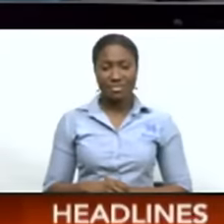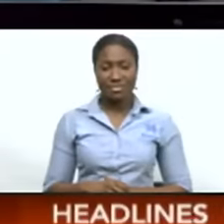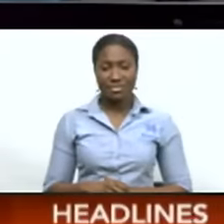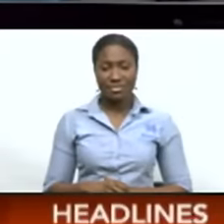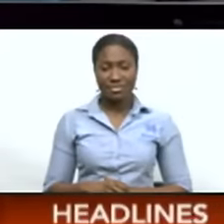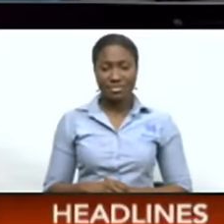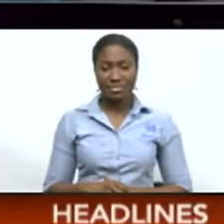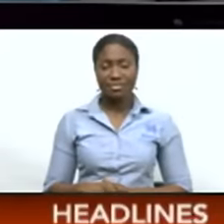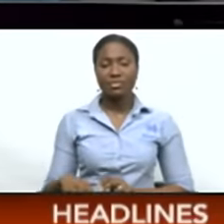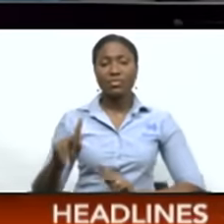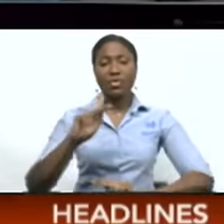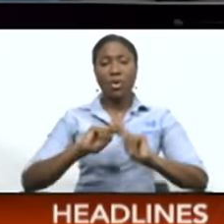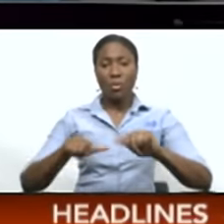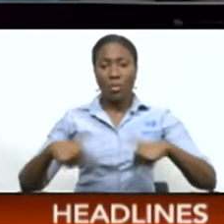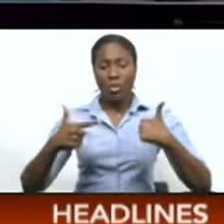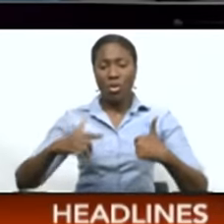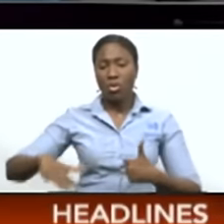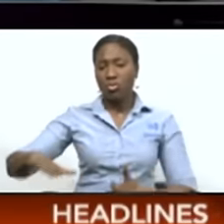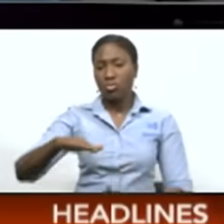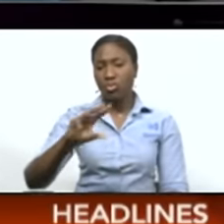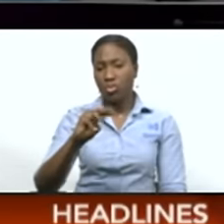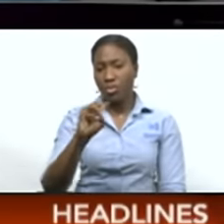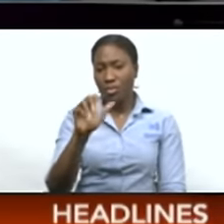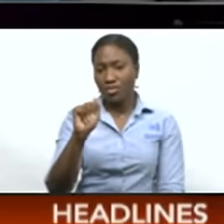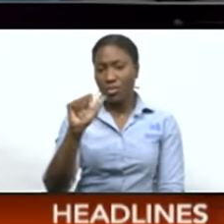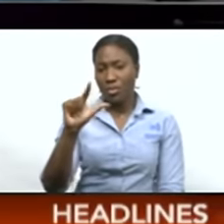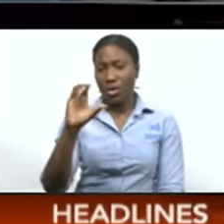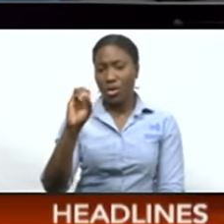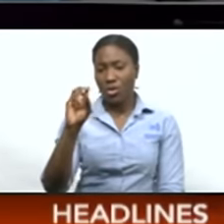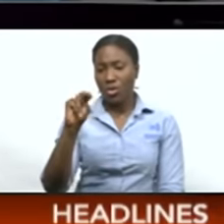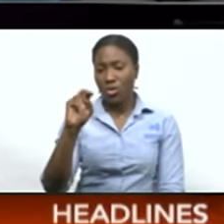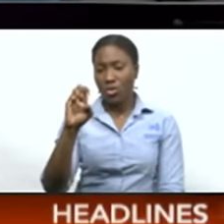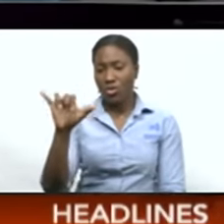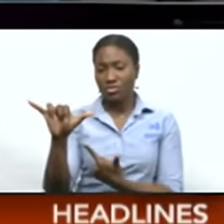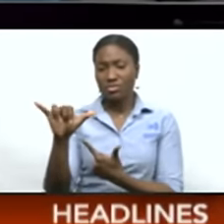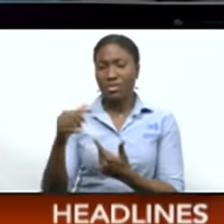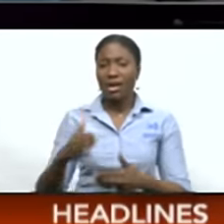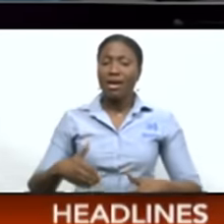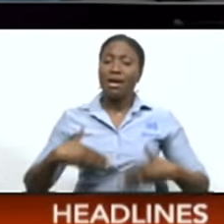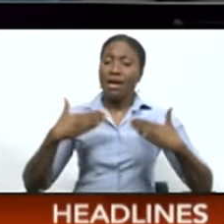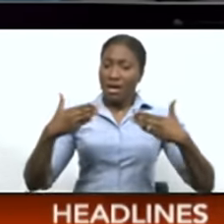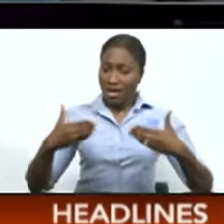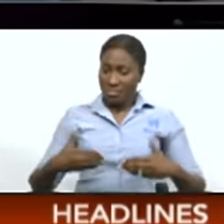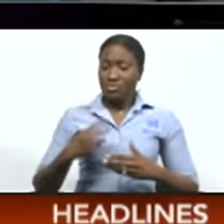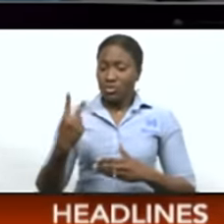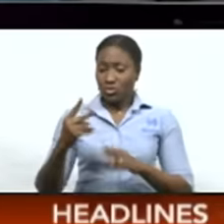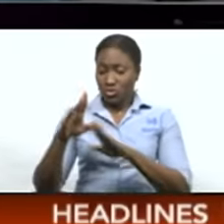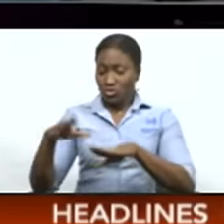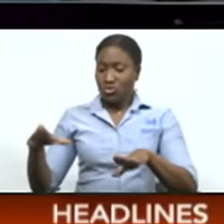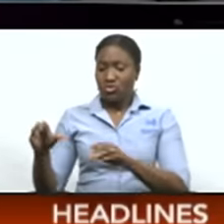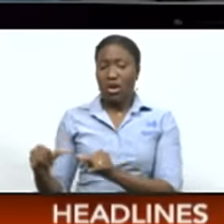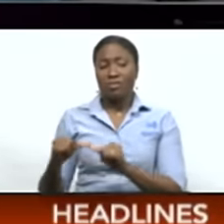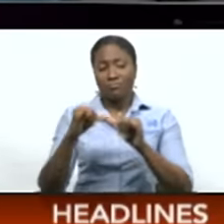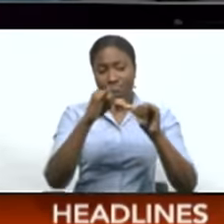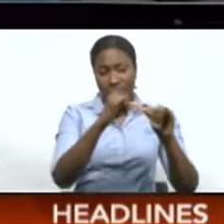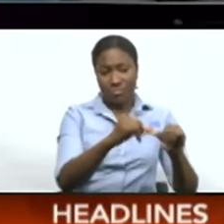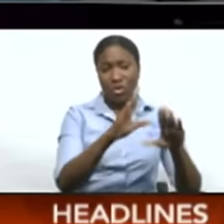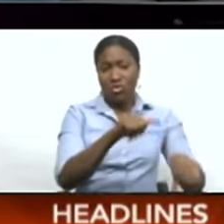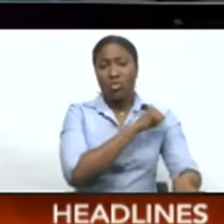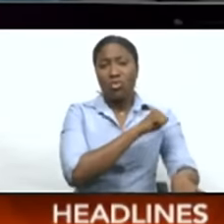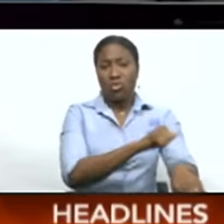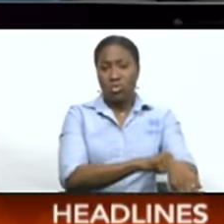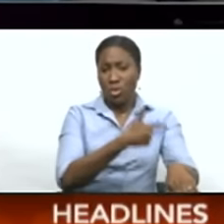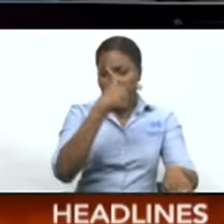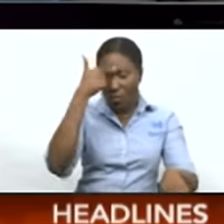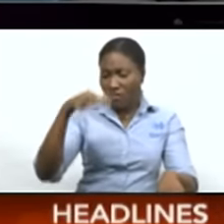The residents of Salmon Drive, Maloney, are relieved that two toddlers are now in state's care after they were found in a dilapidated house in the